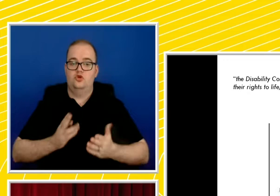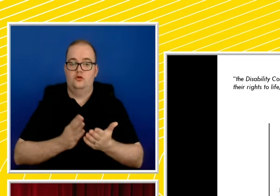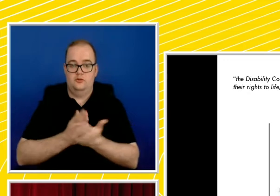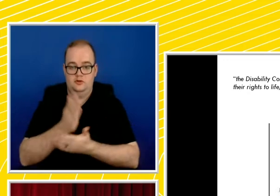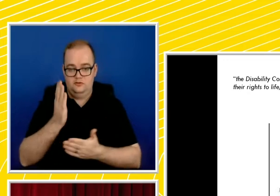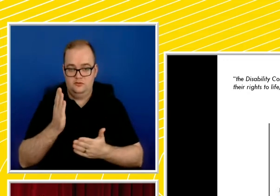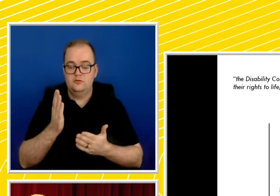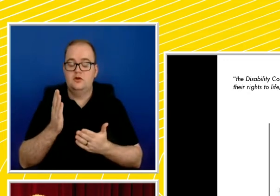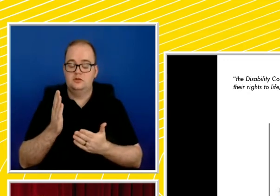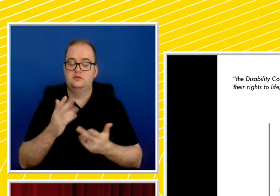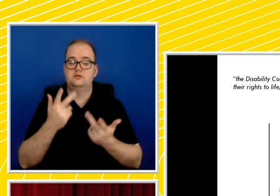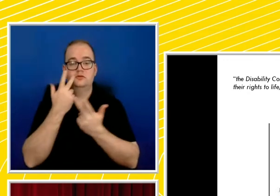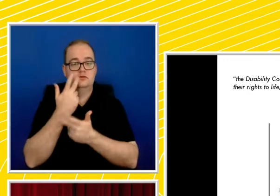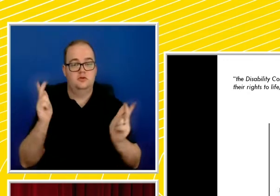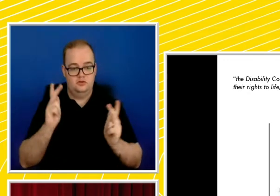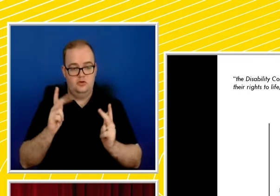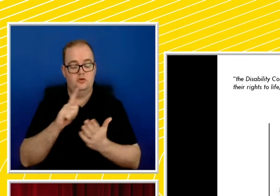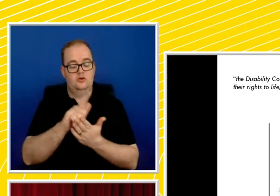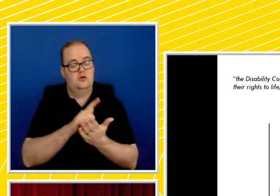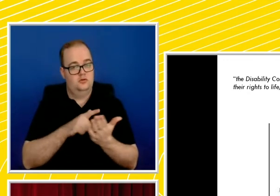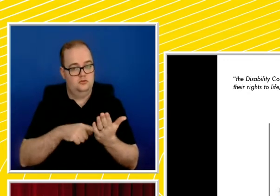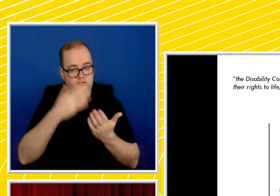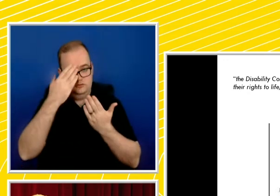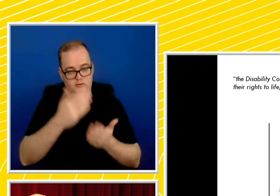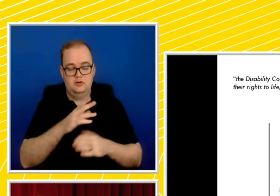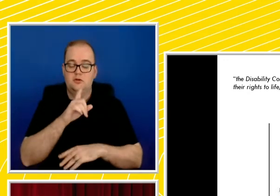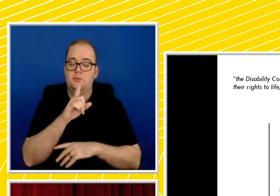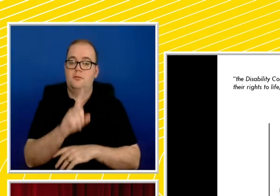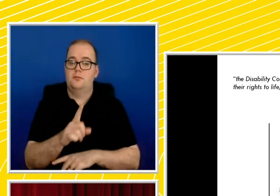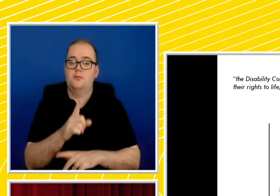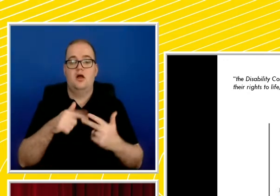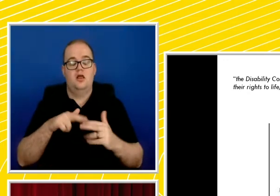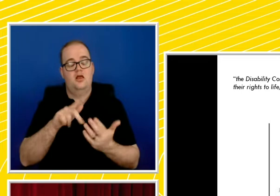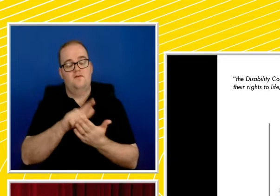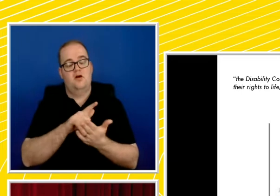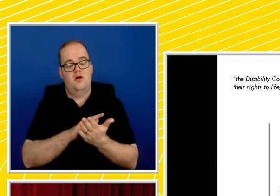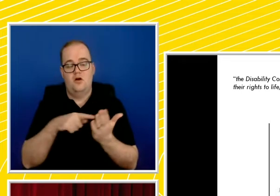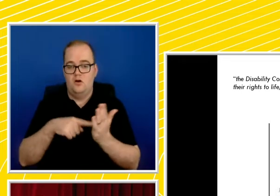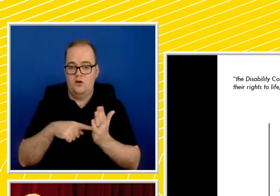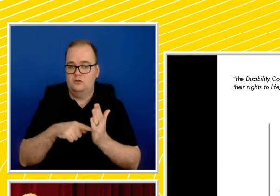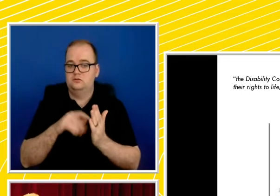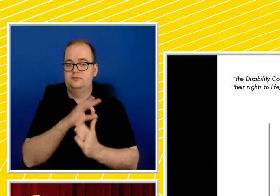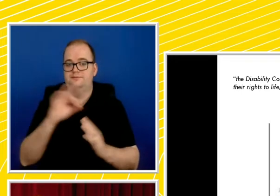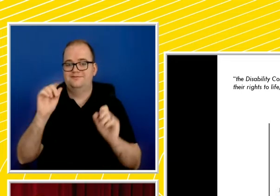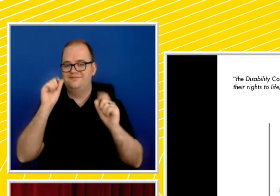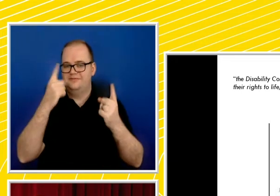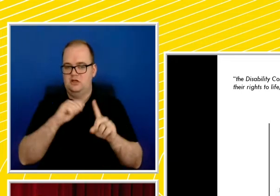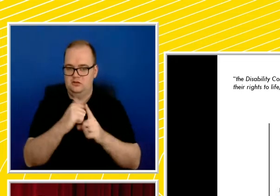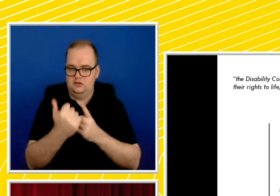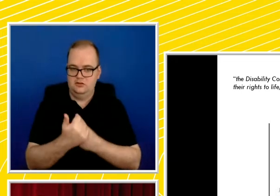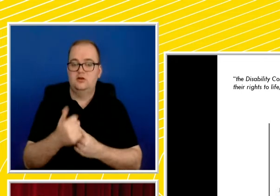the law. However, the evident blindness of such laws is vulnerable to mis- contextualised judgments